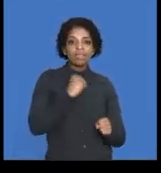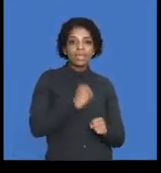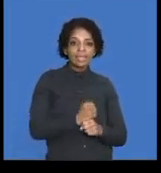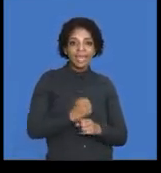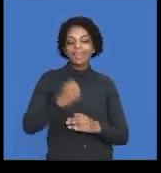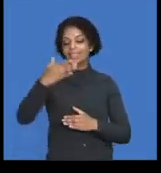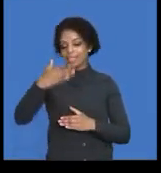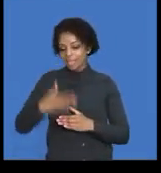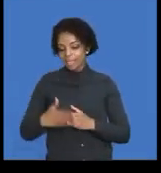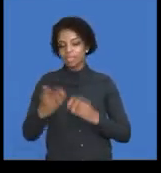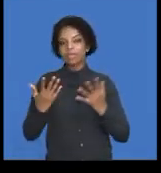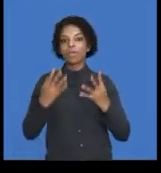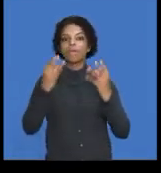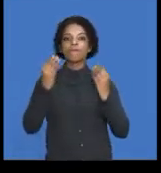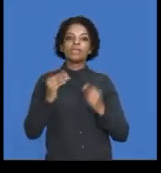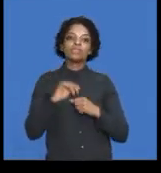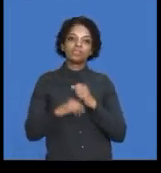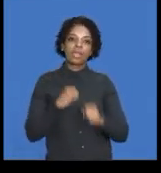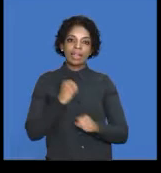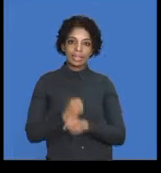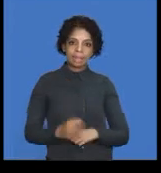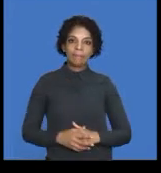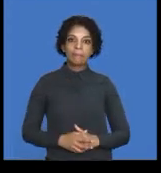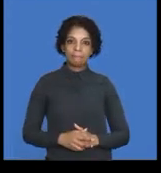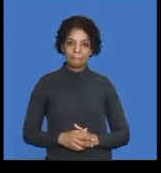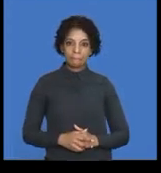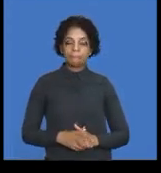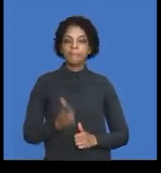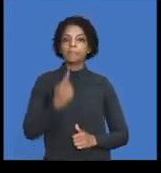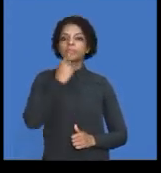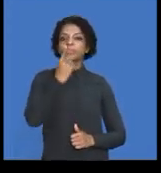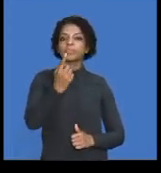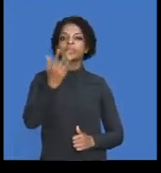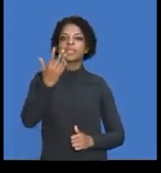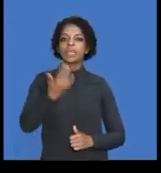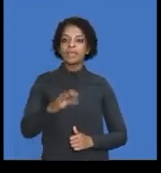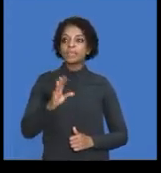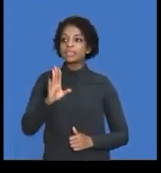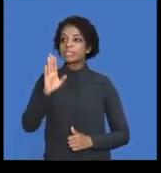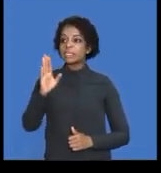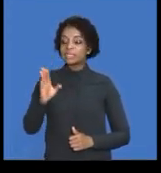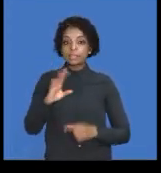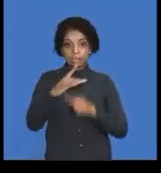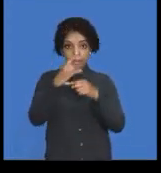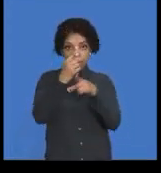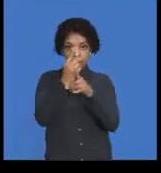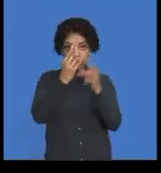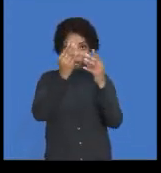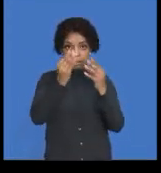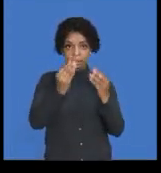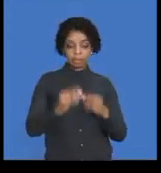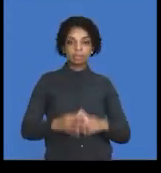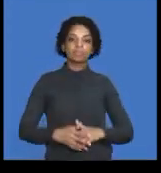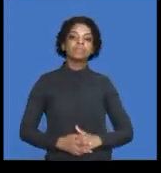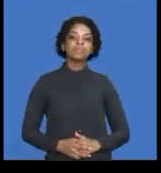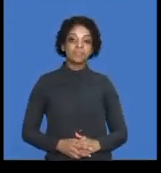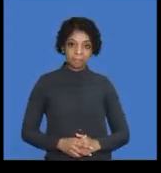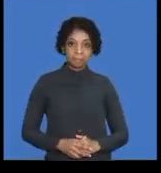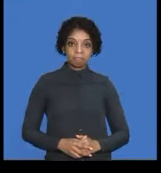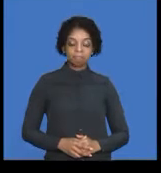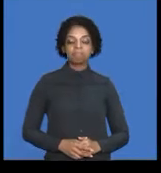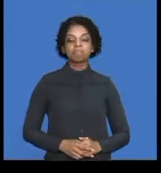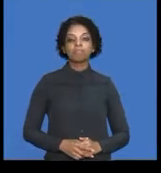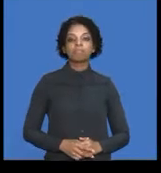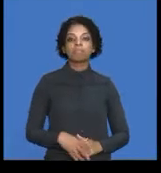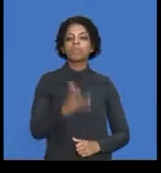end of your financial year. You are told your raw material stock figure and your indirect materials stock figure.